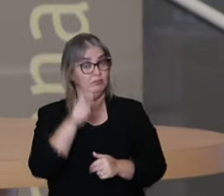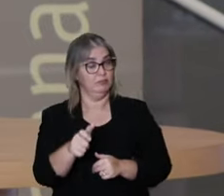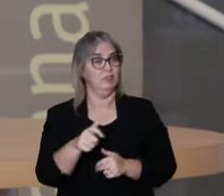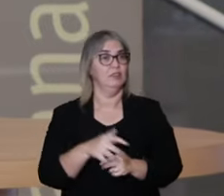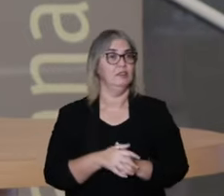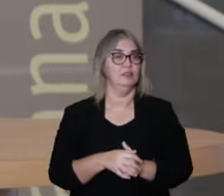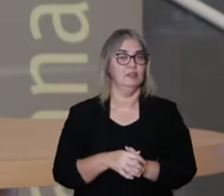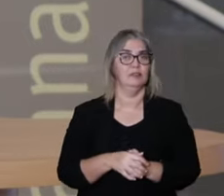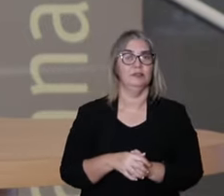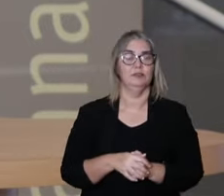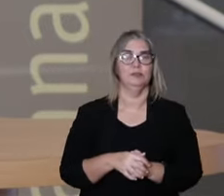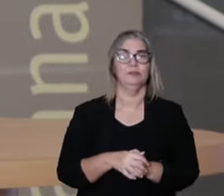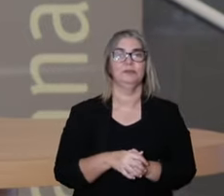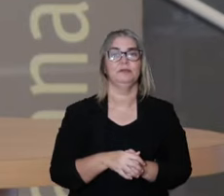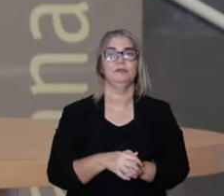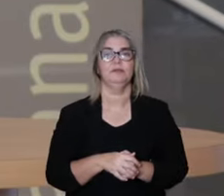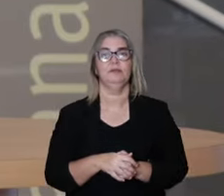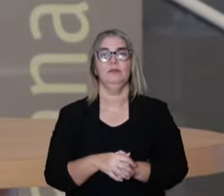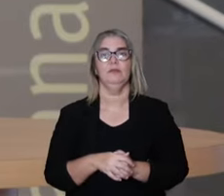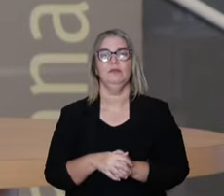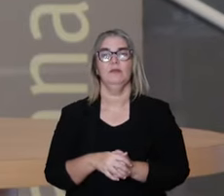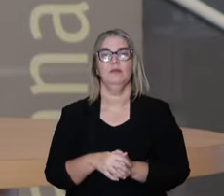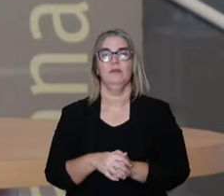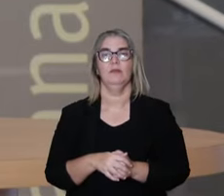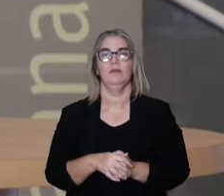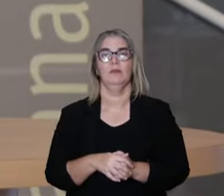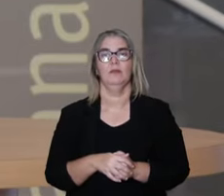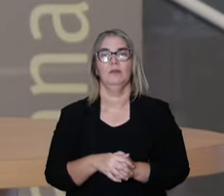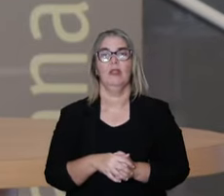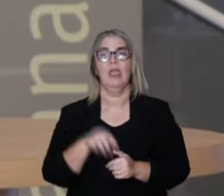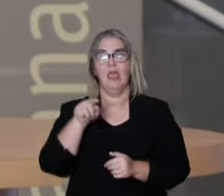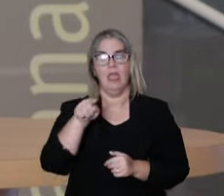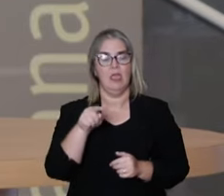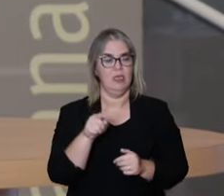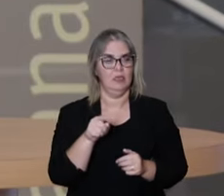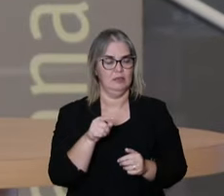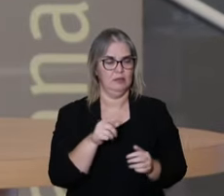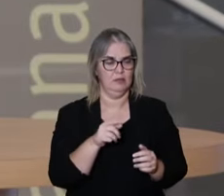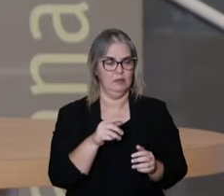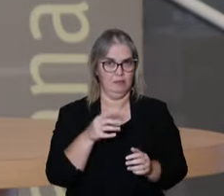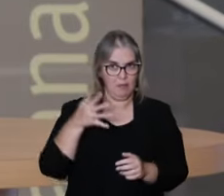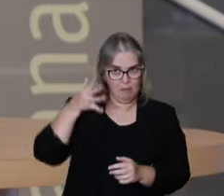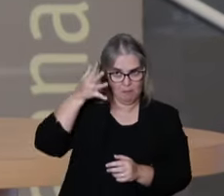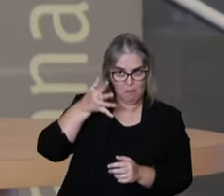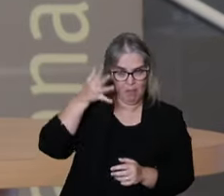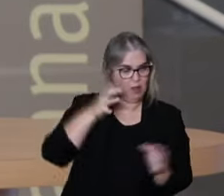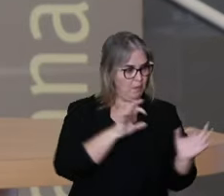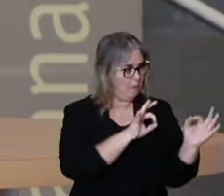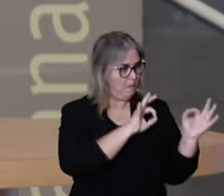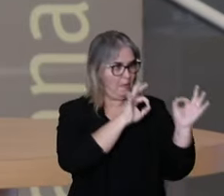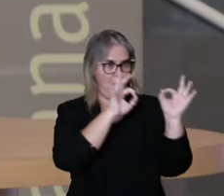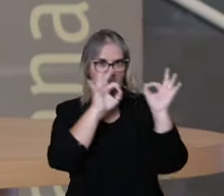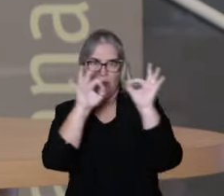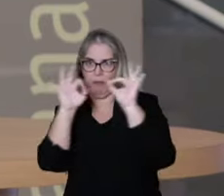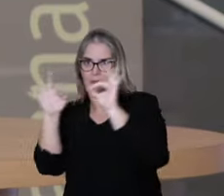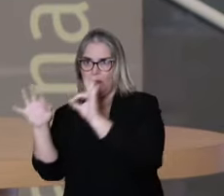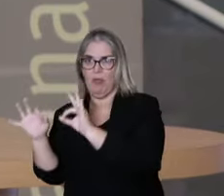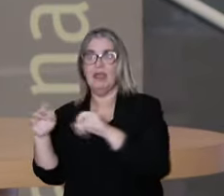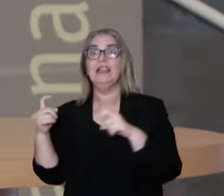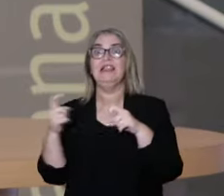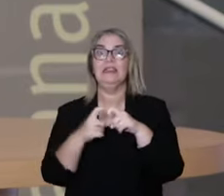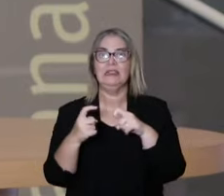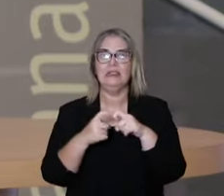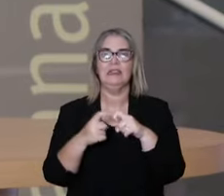I believe there is an aspect that is the matter of, in this process, there are many the